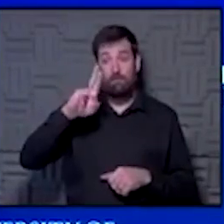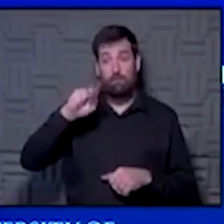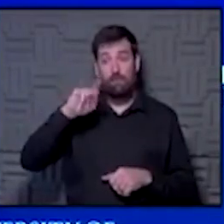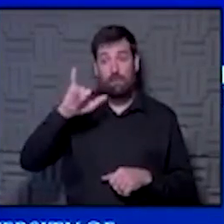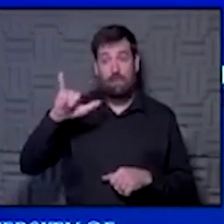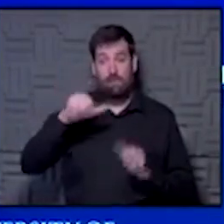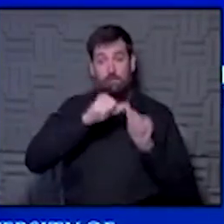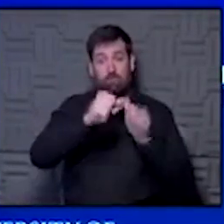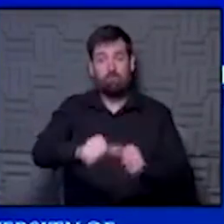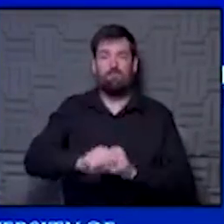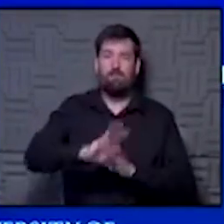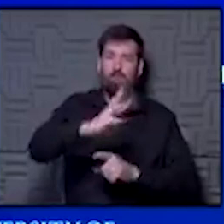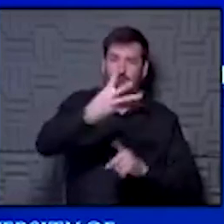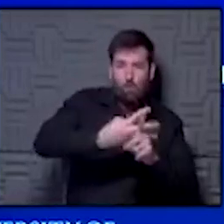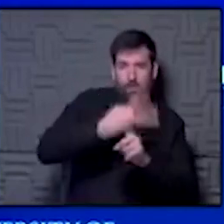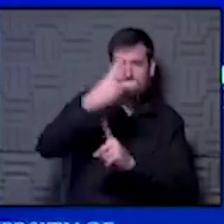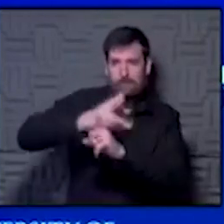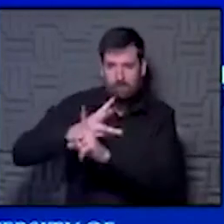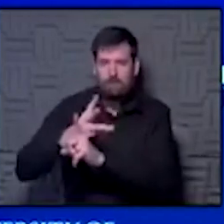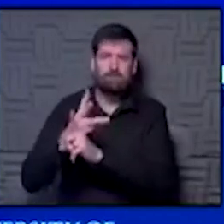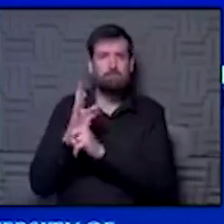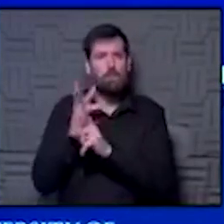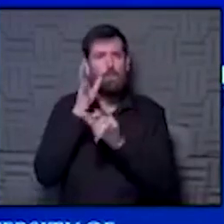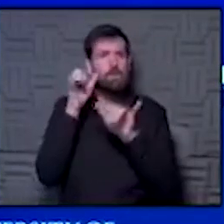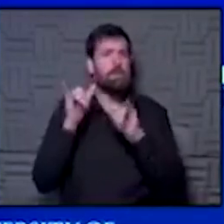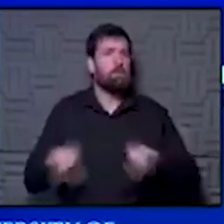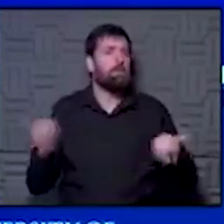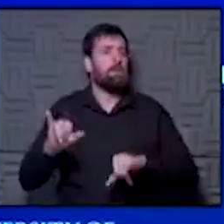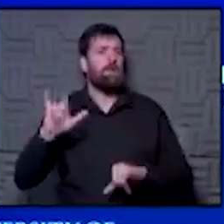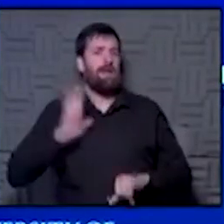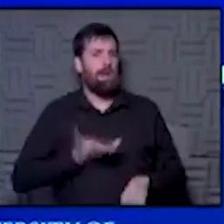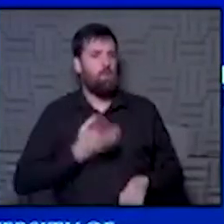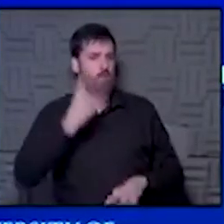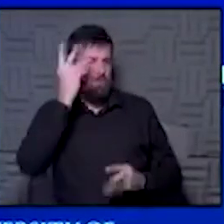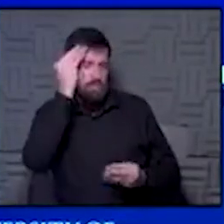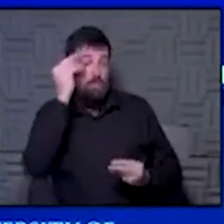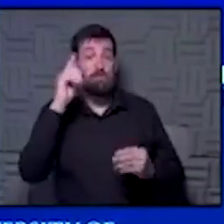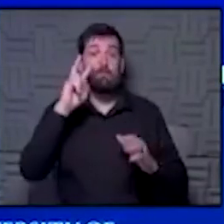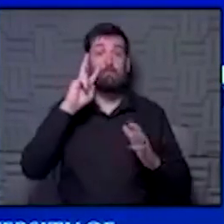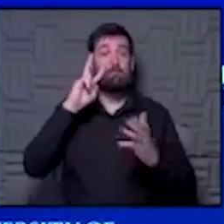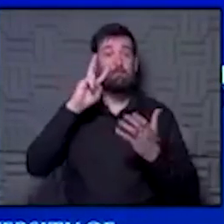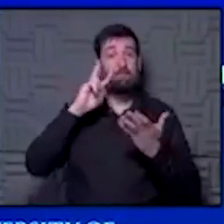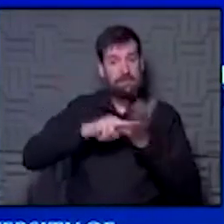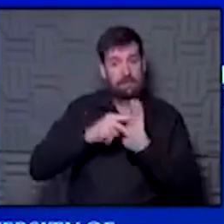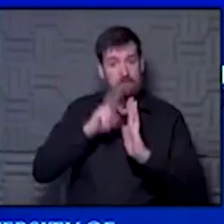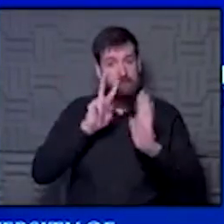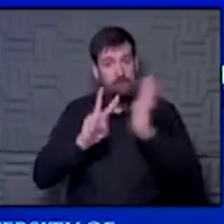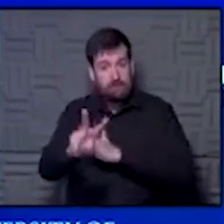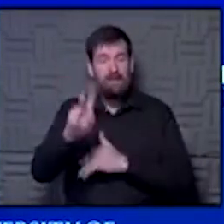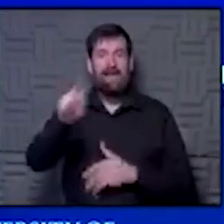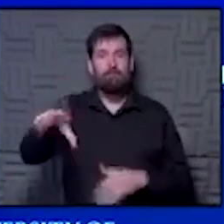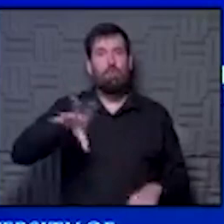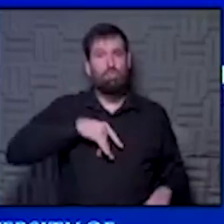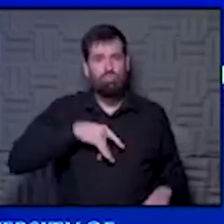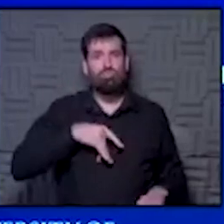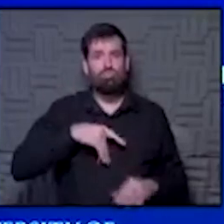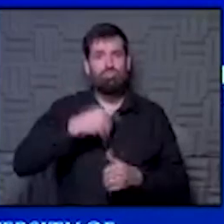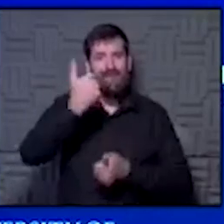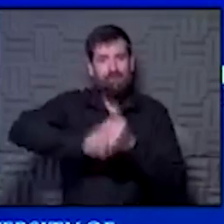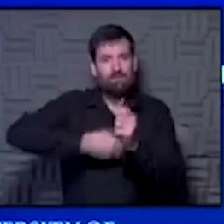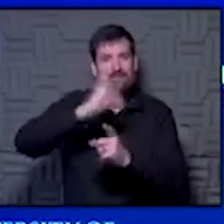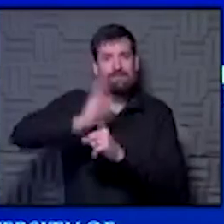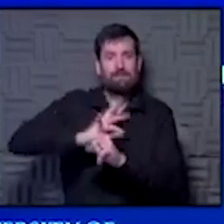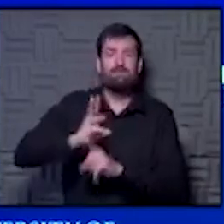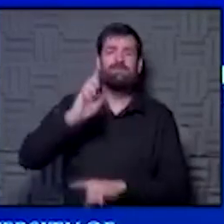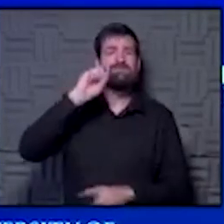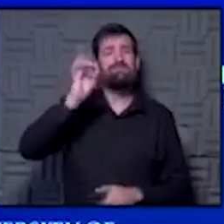months, which is kind of what we think it is, which would be consistent with other coronaviruses, then the reality is you have to go get it every six months. Well, that's a